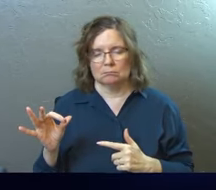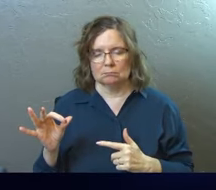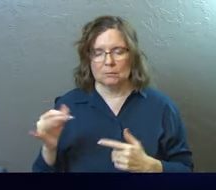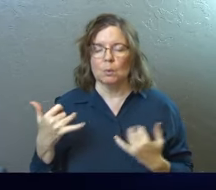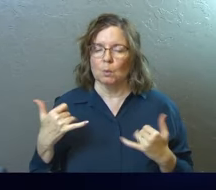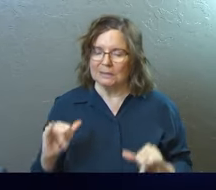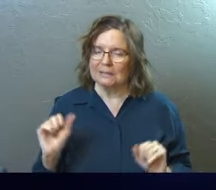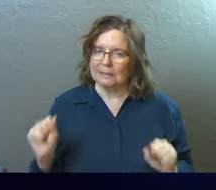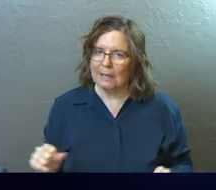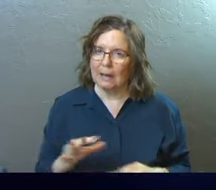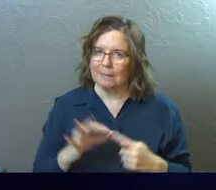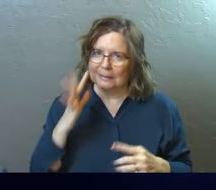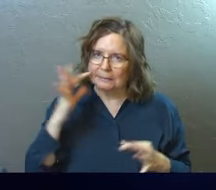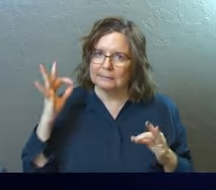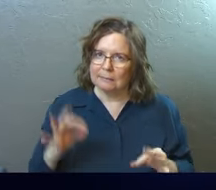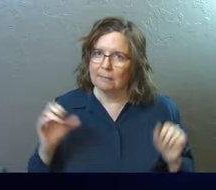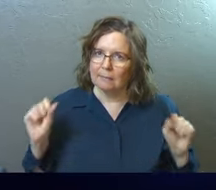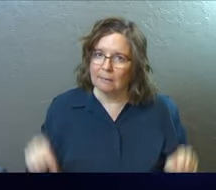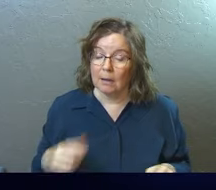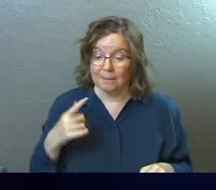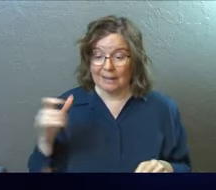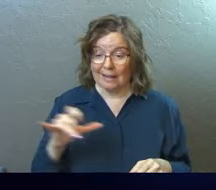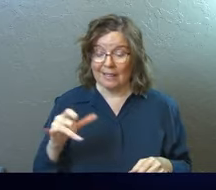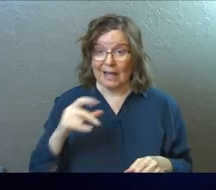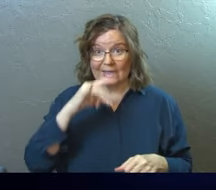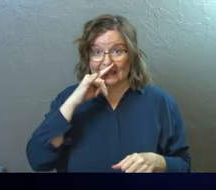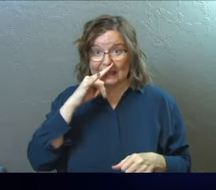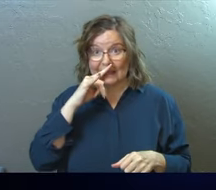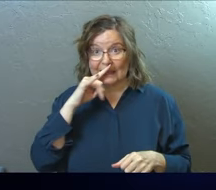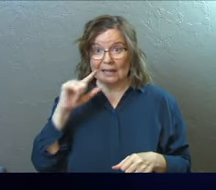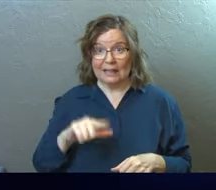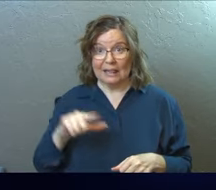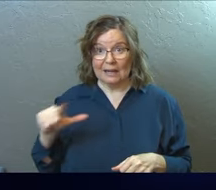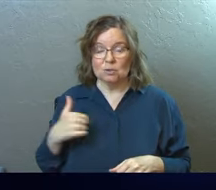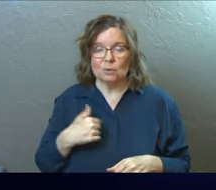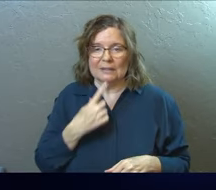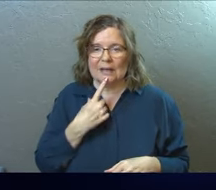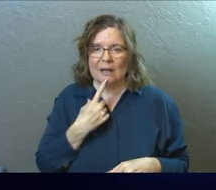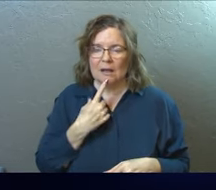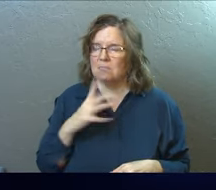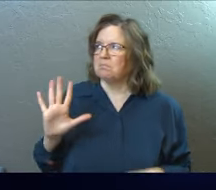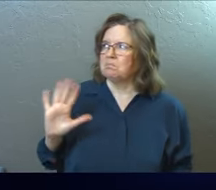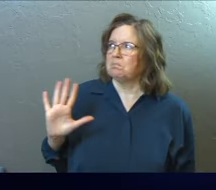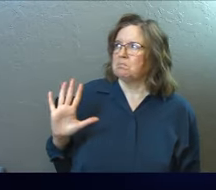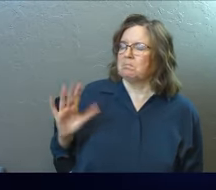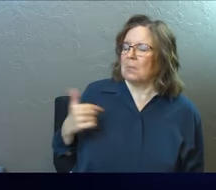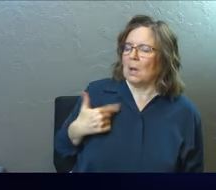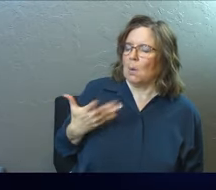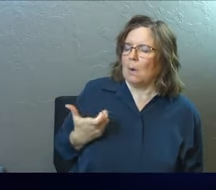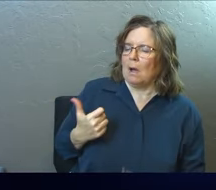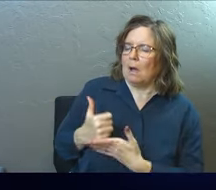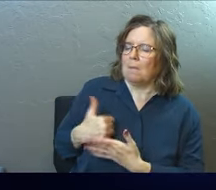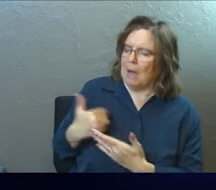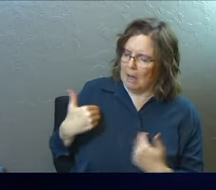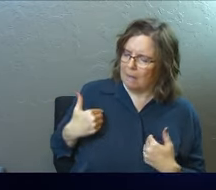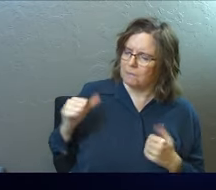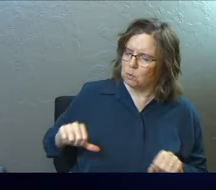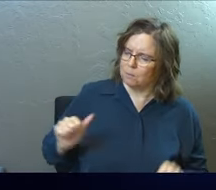absolutely have a choice in the matter. Because just like that little kid in Little League, you can say, no, thank you. I got this, coach.